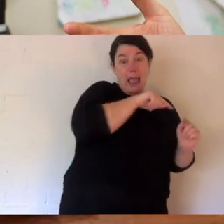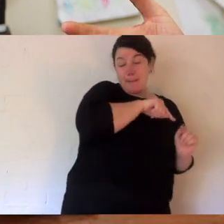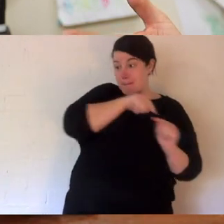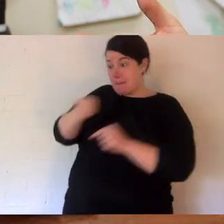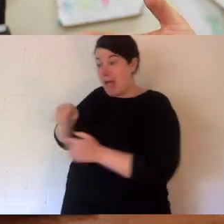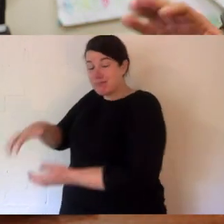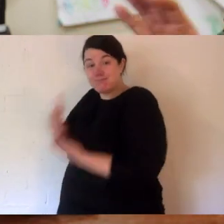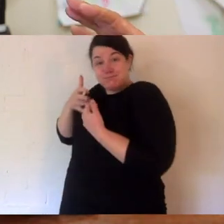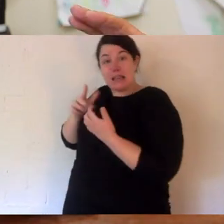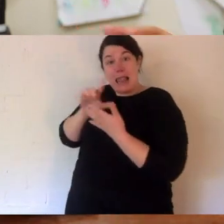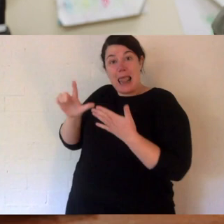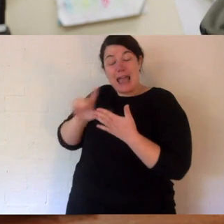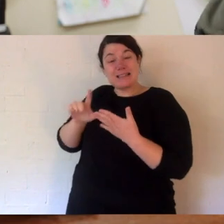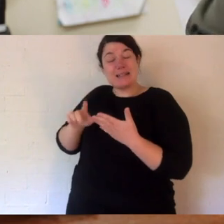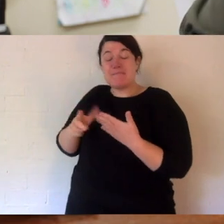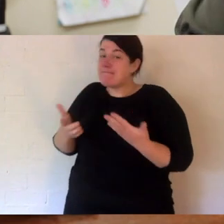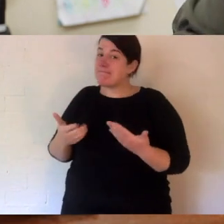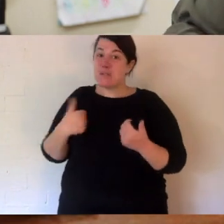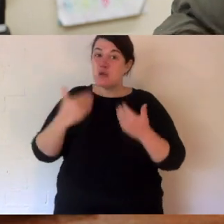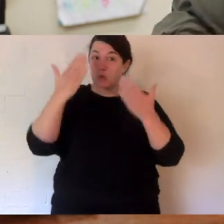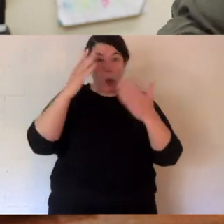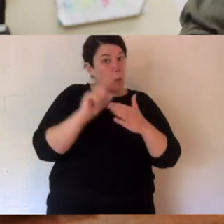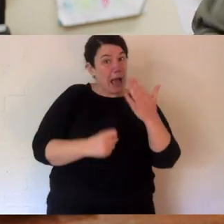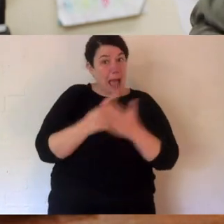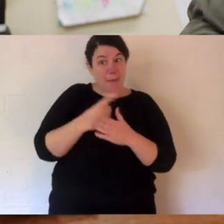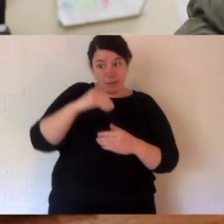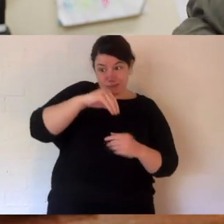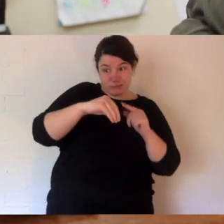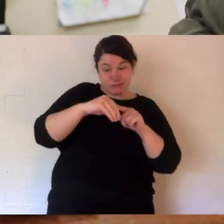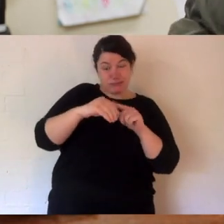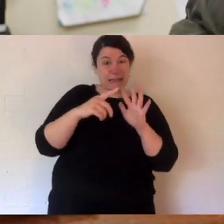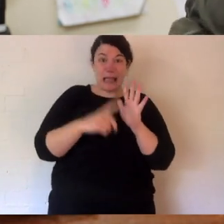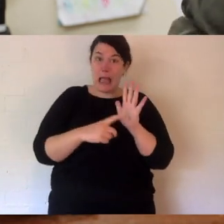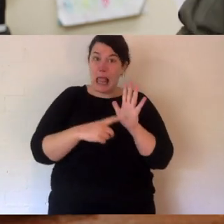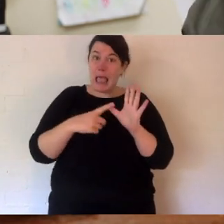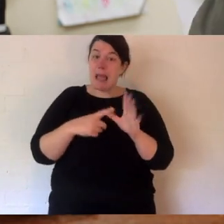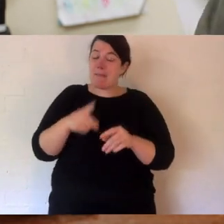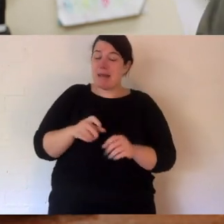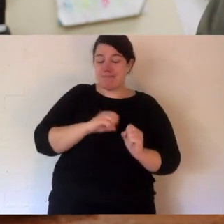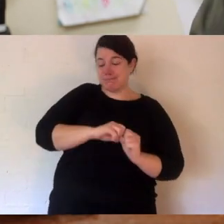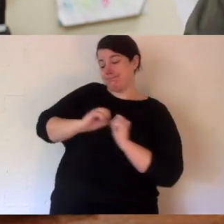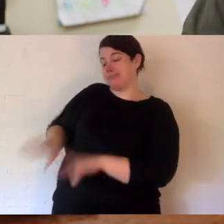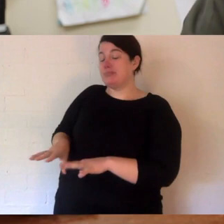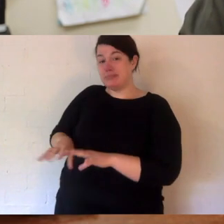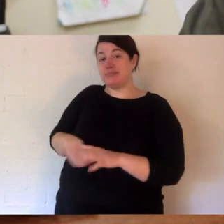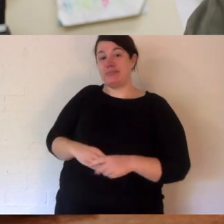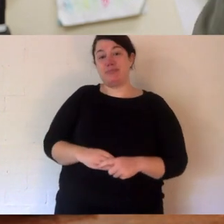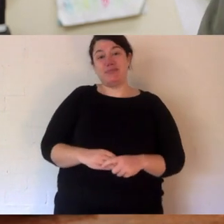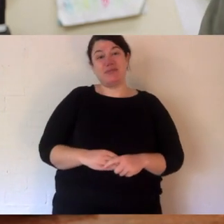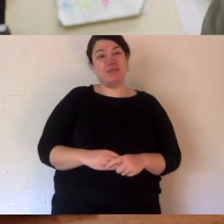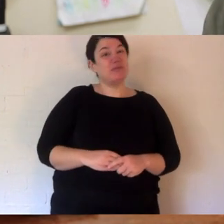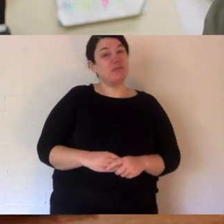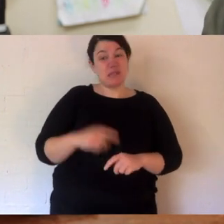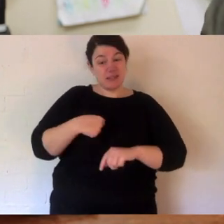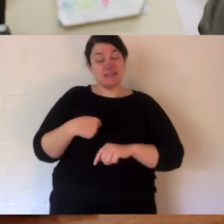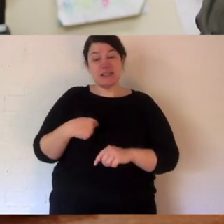She can come back and get it later if the threat's gone. But in Ella's case, we're not sure quite what happened, but she was abandoned. So she's lived with